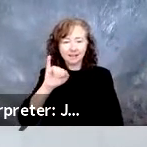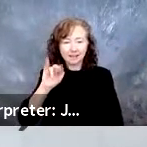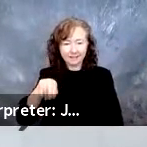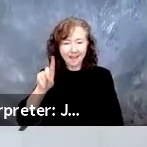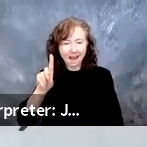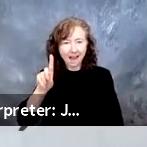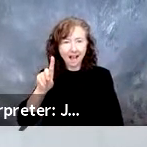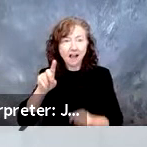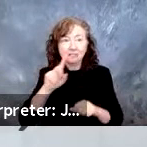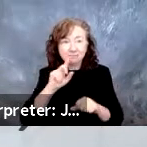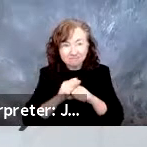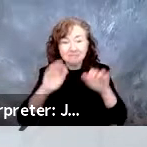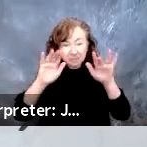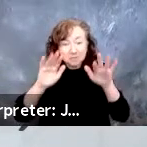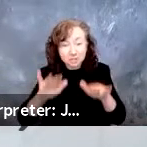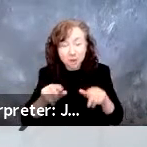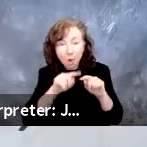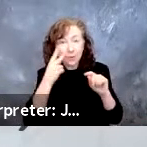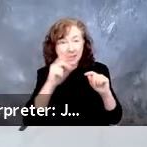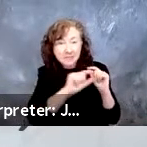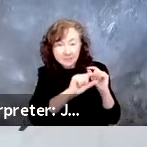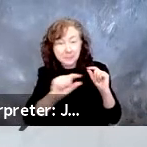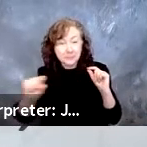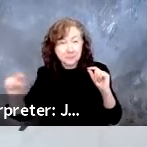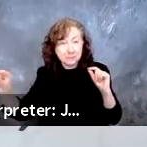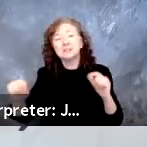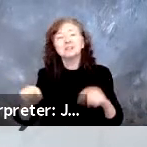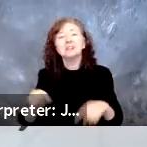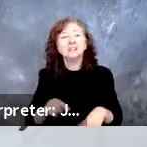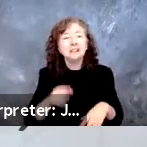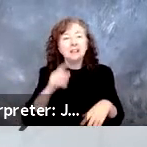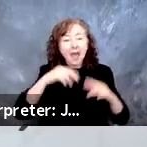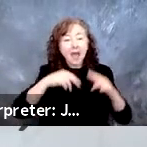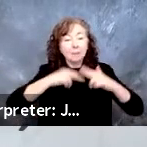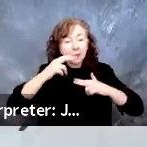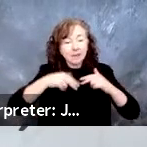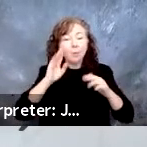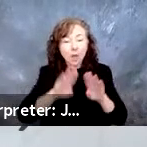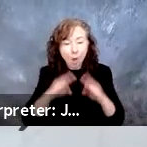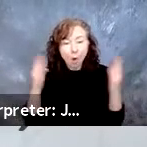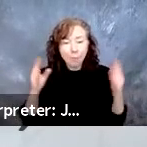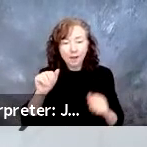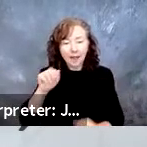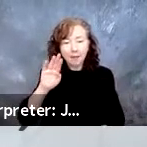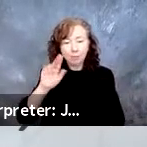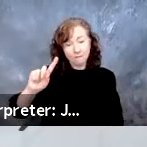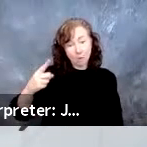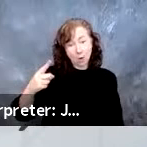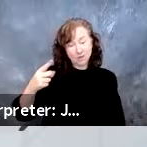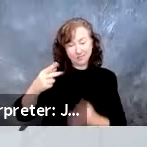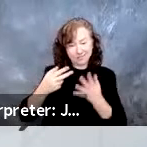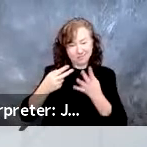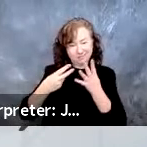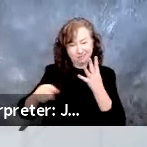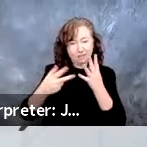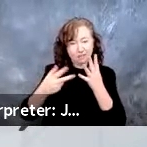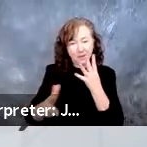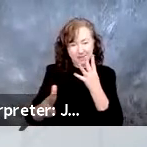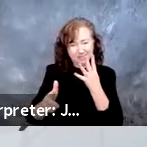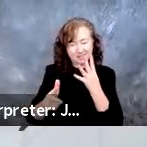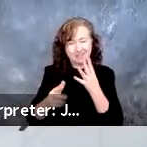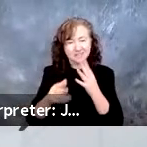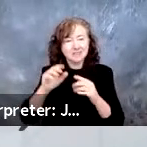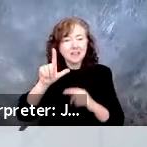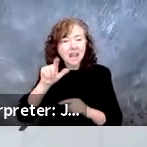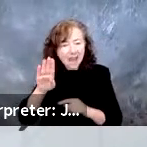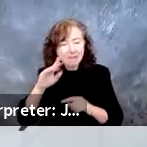snow down here a couple of weeks ago. That will actually open in just a few weeks on April 1st. This is an engineering lab that will